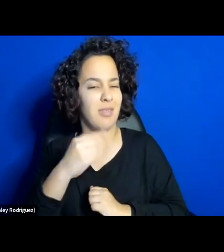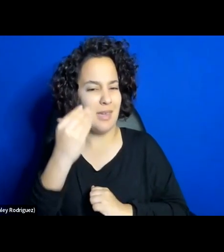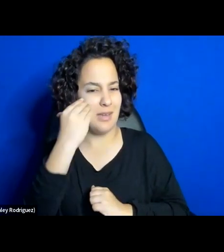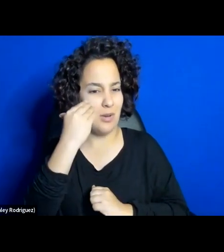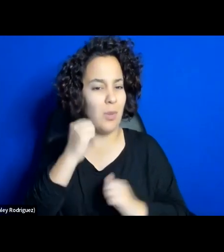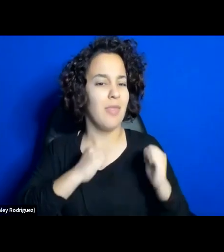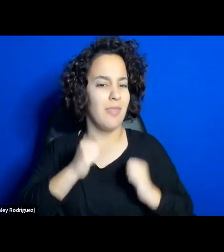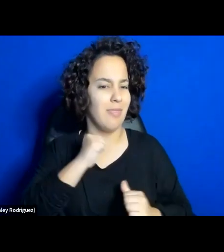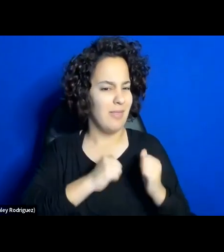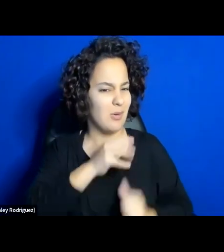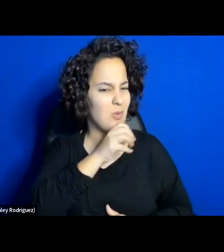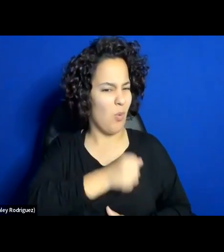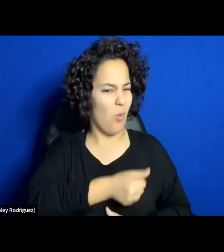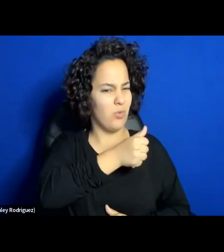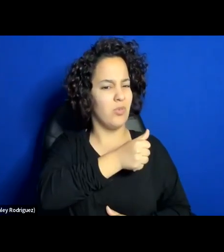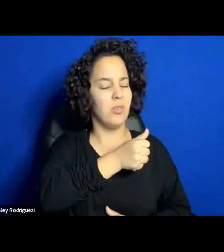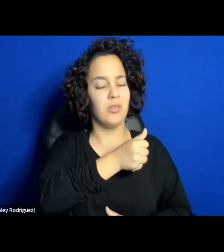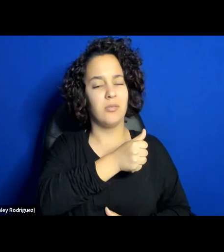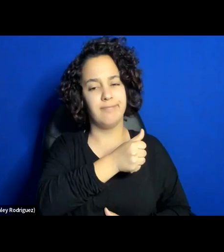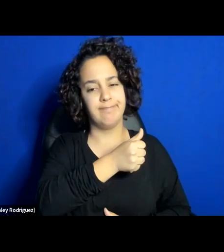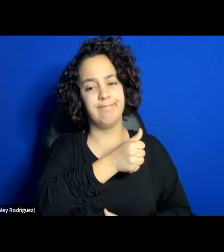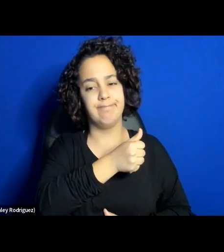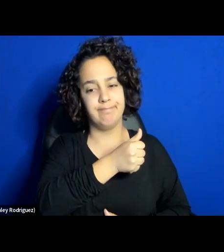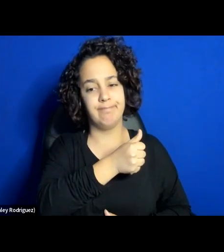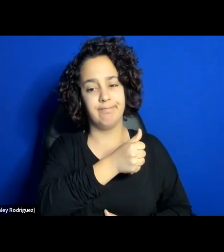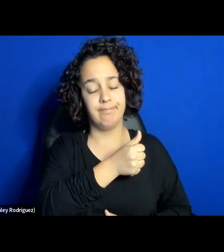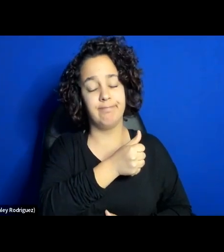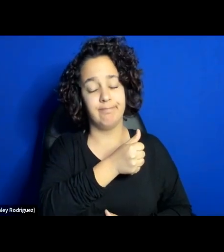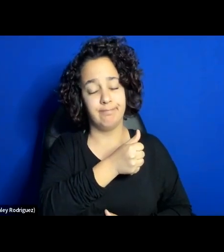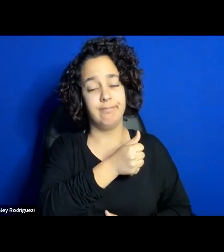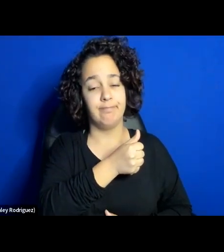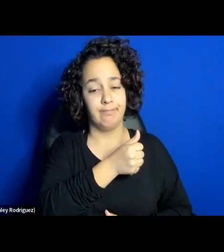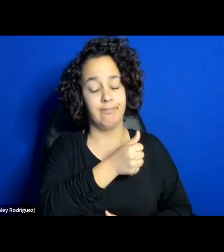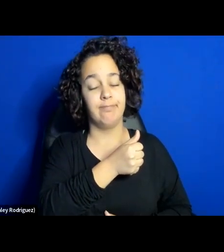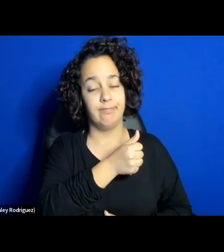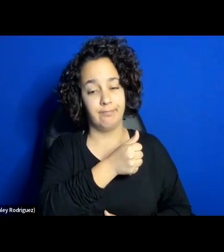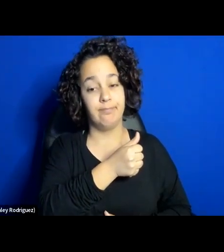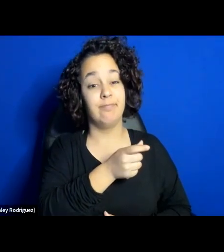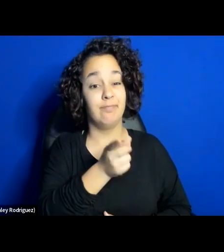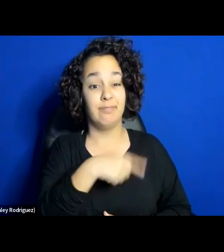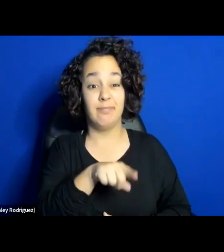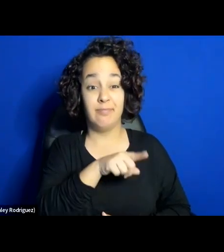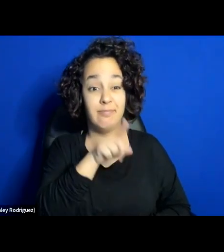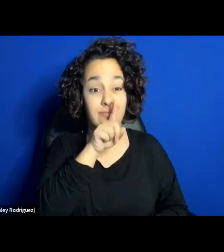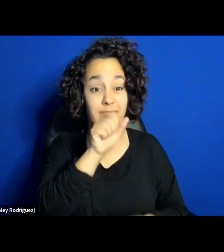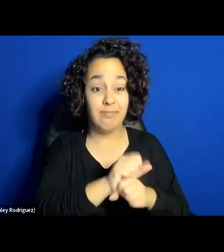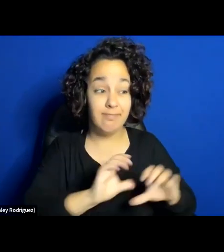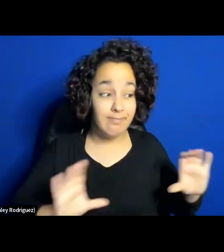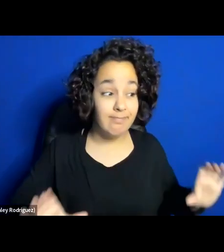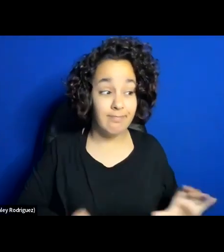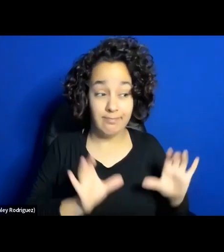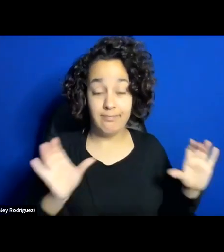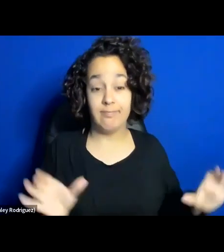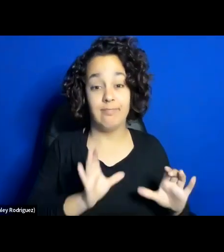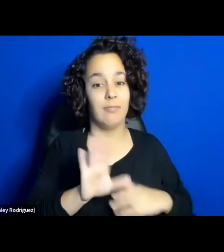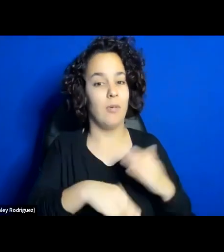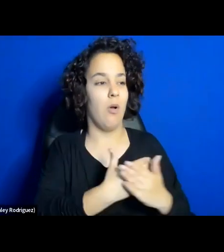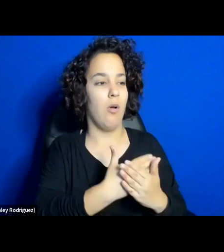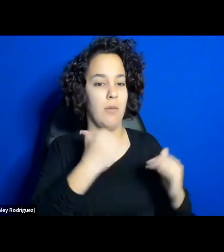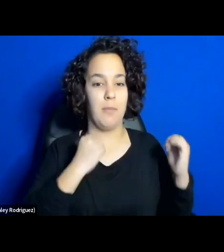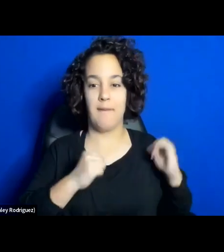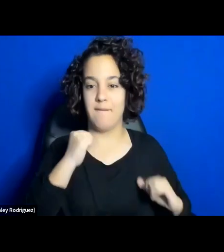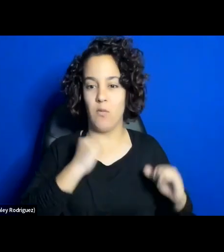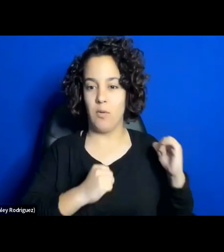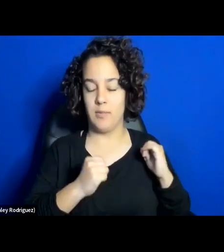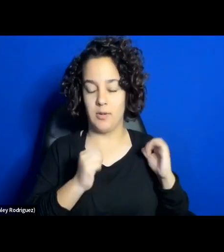older and has played a role in nurturing just the art of performance. And